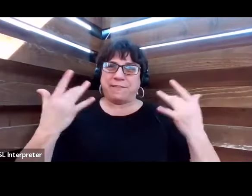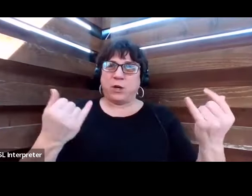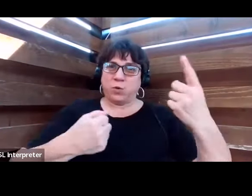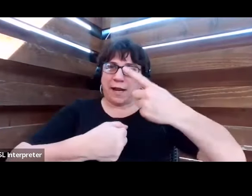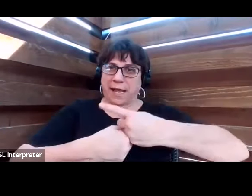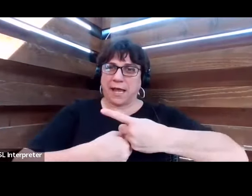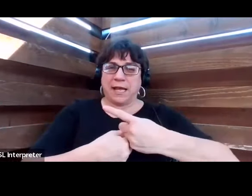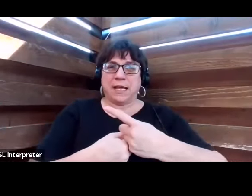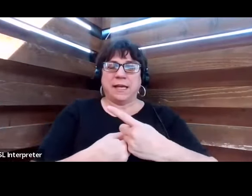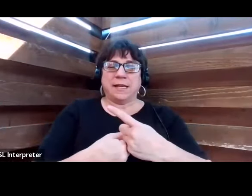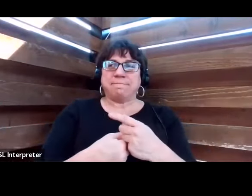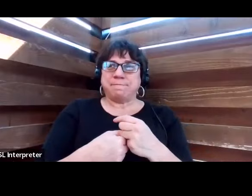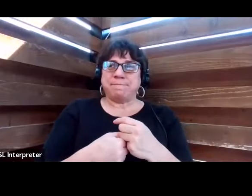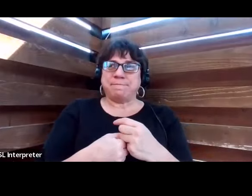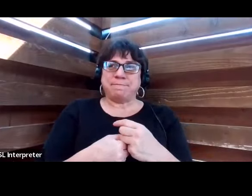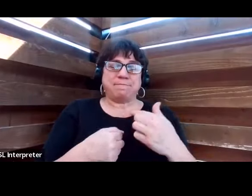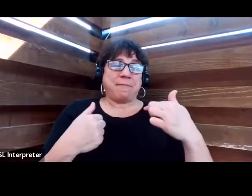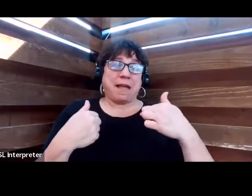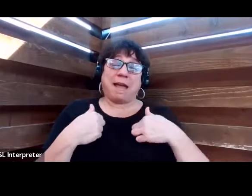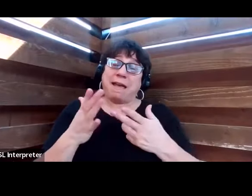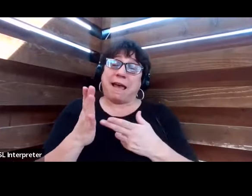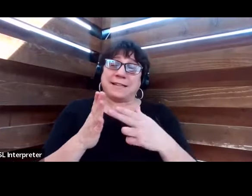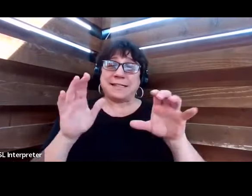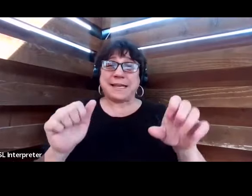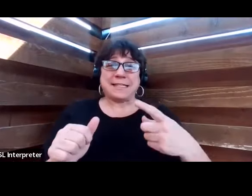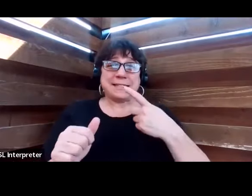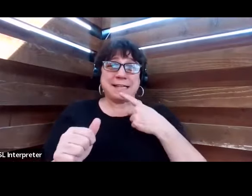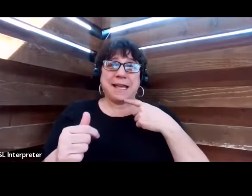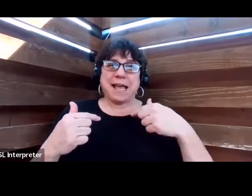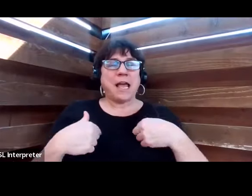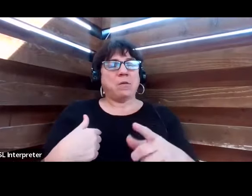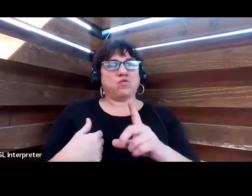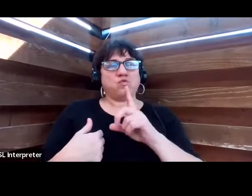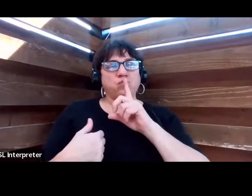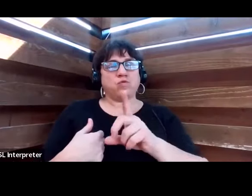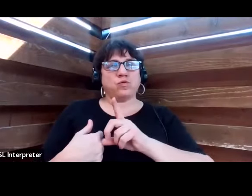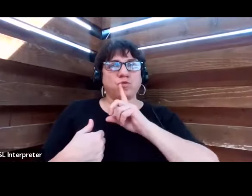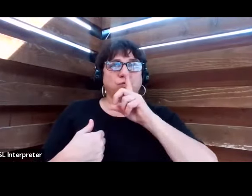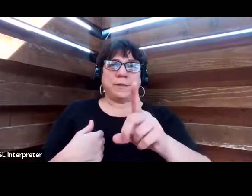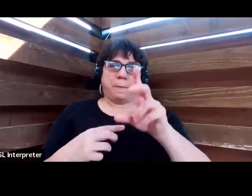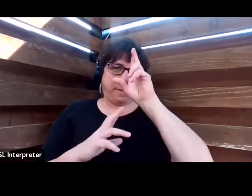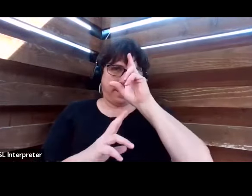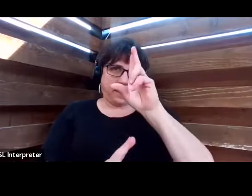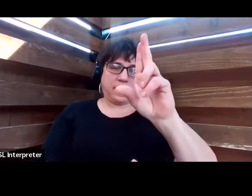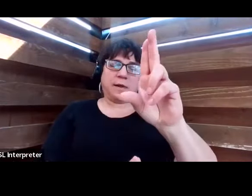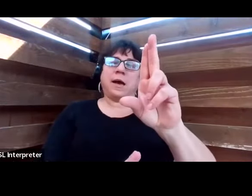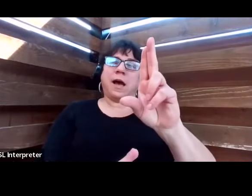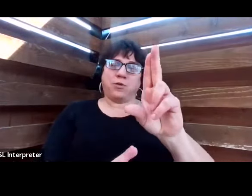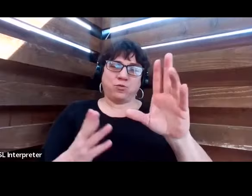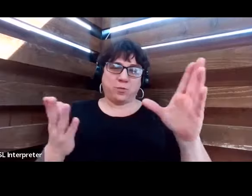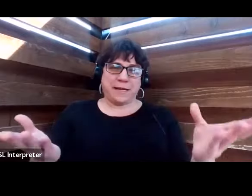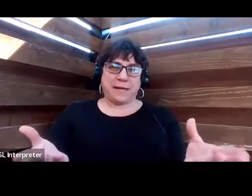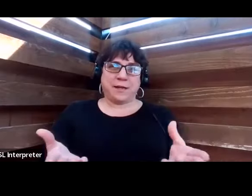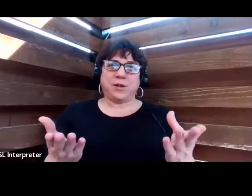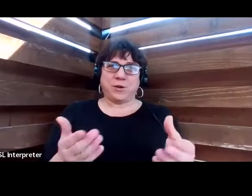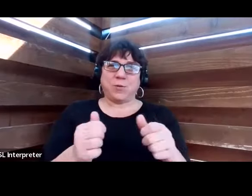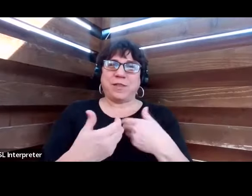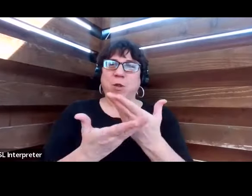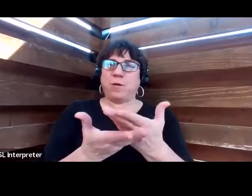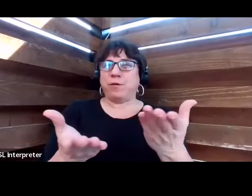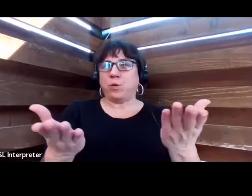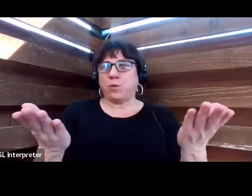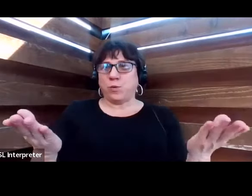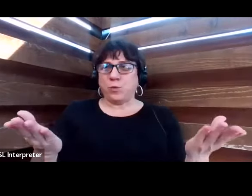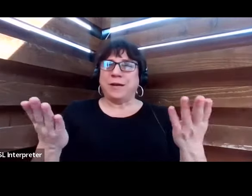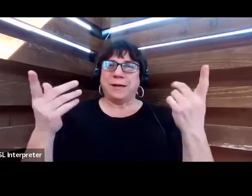And I can honestly say that I am truly, truly honored to be here with all of you